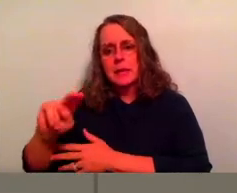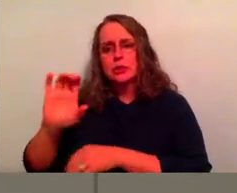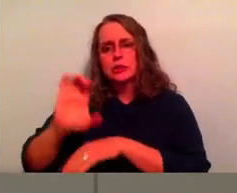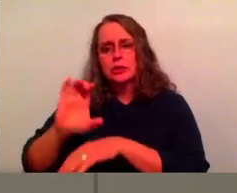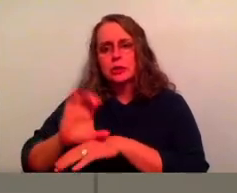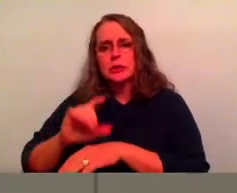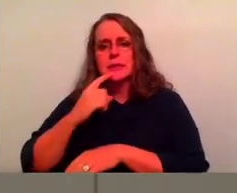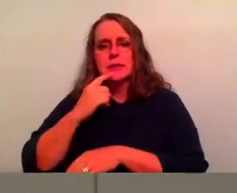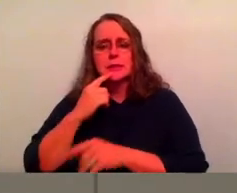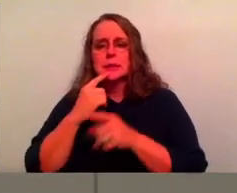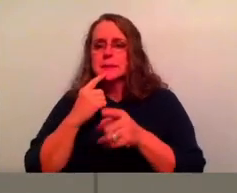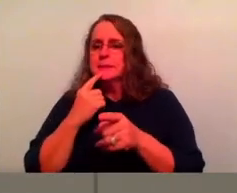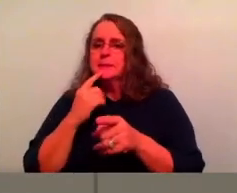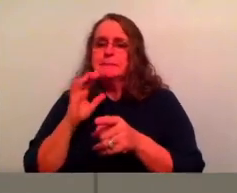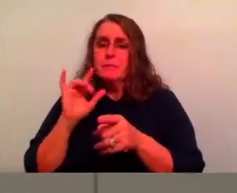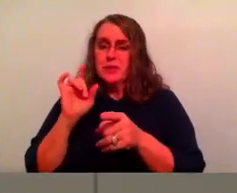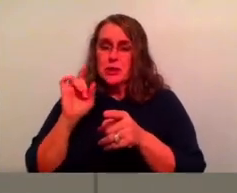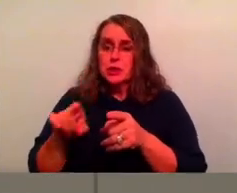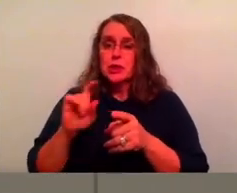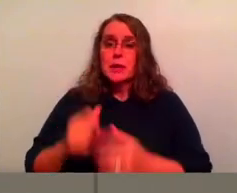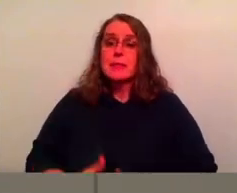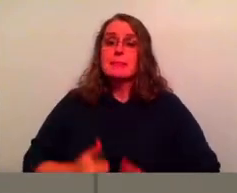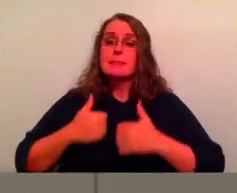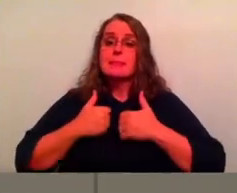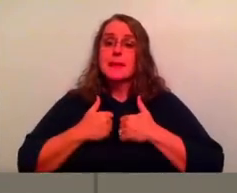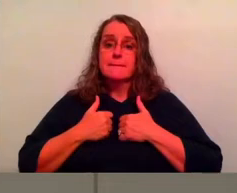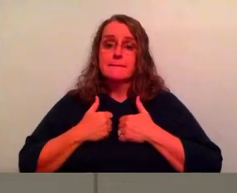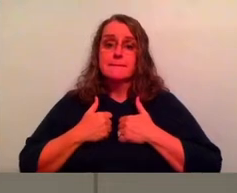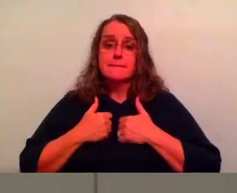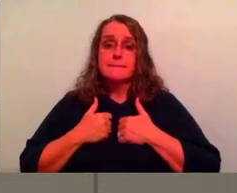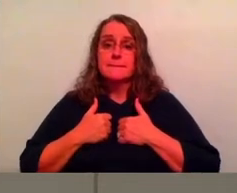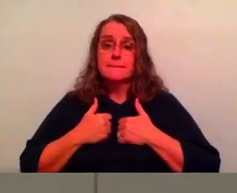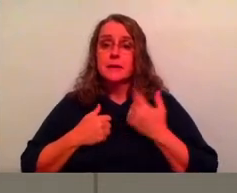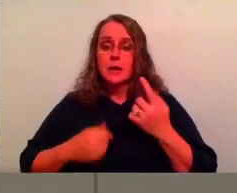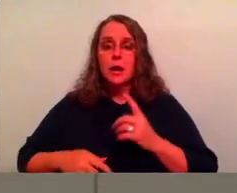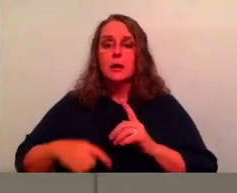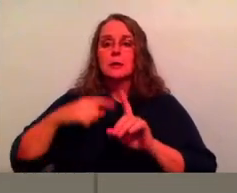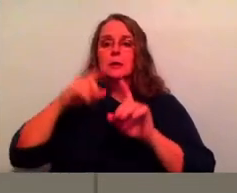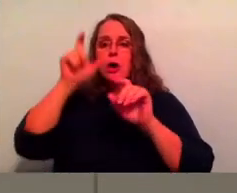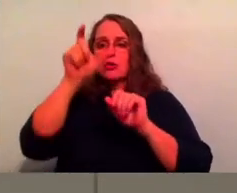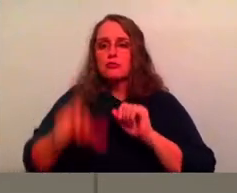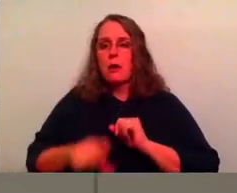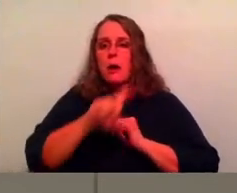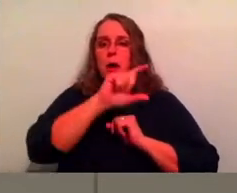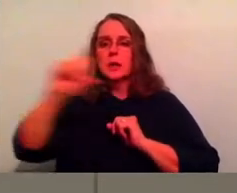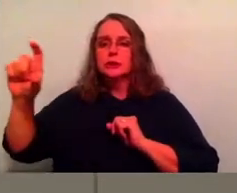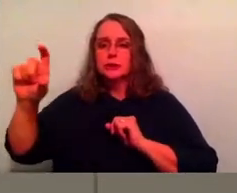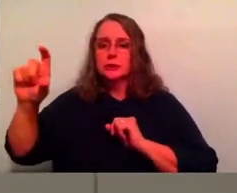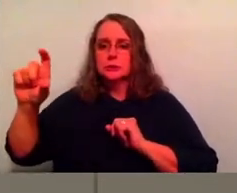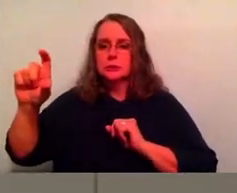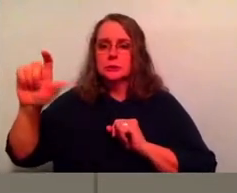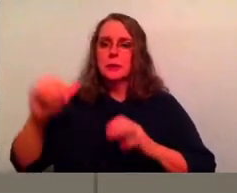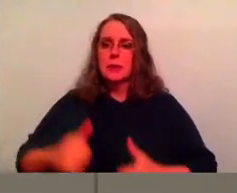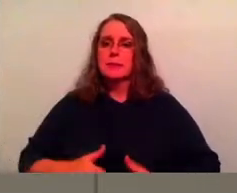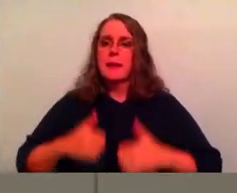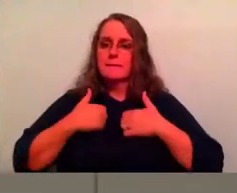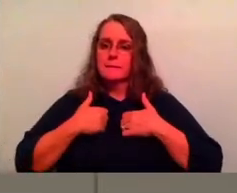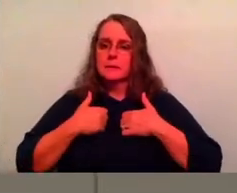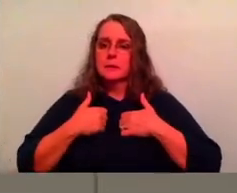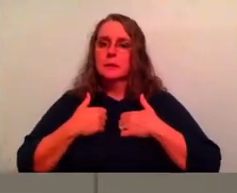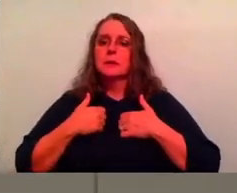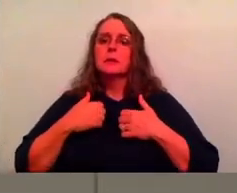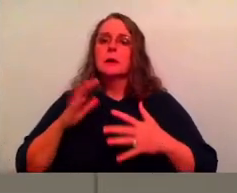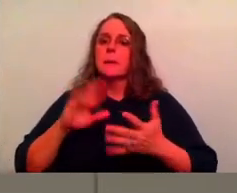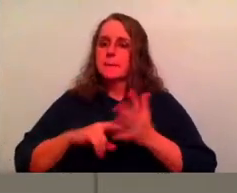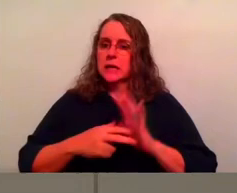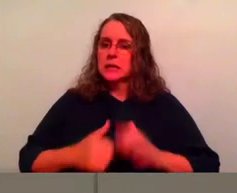What that means is you should be living a cross shaped life. You should be living a life shaped like Jesus. You should be